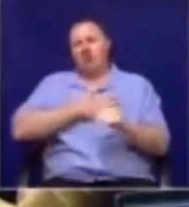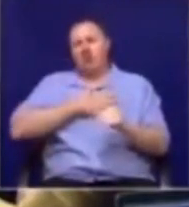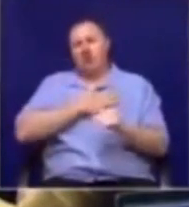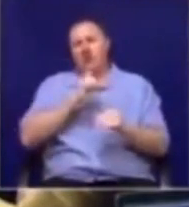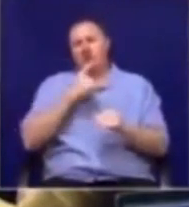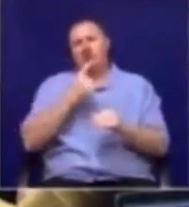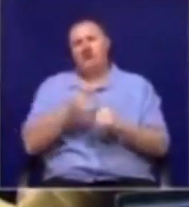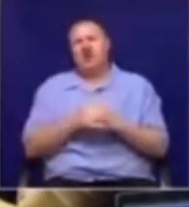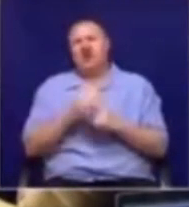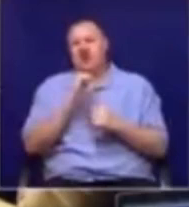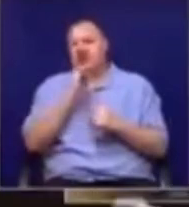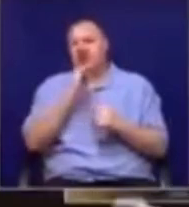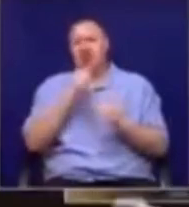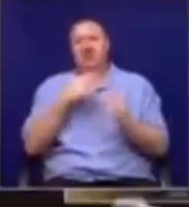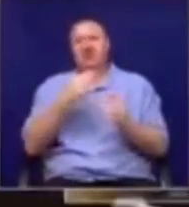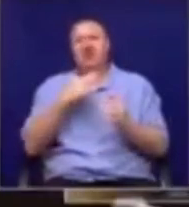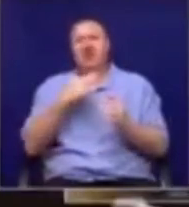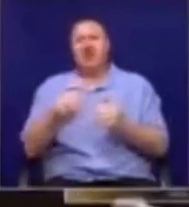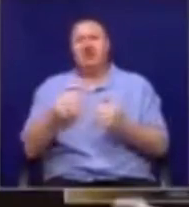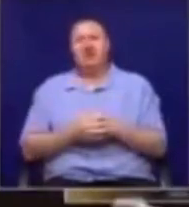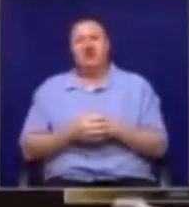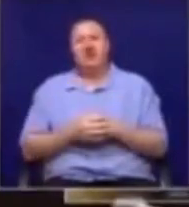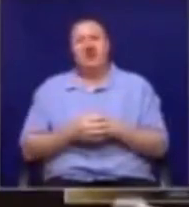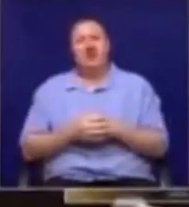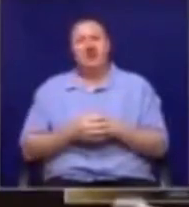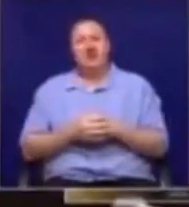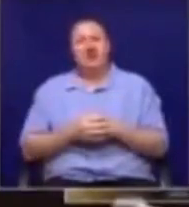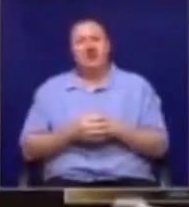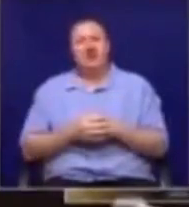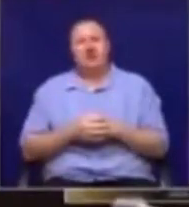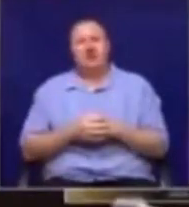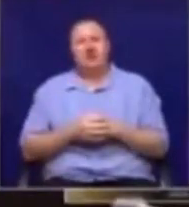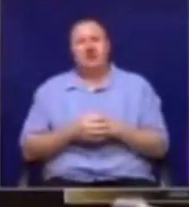shouldn't be selective. Honourable Member, take your seat. Take your seat. They say the same word.